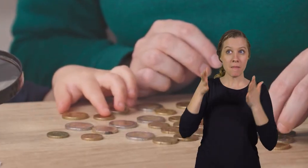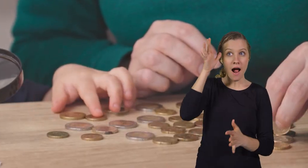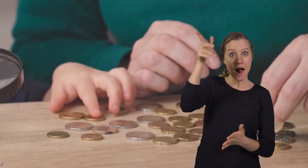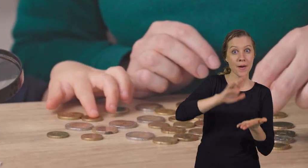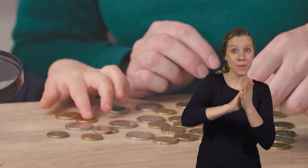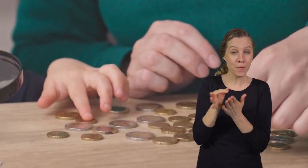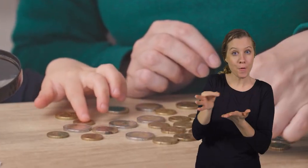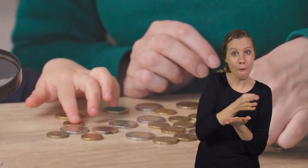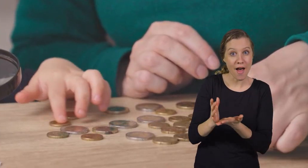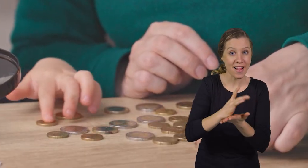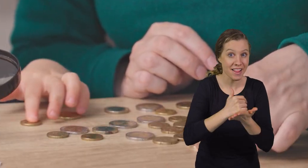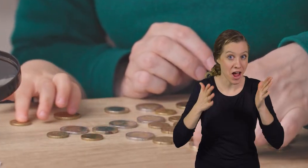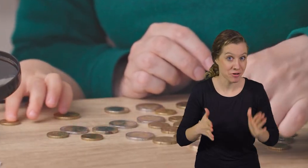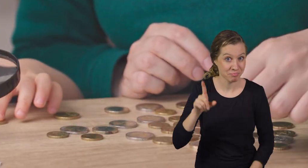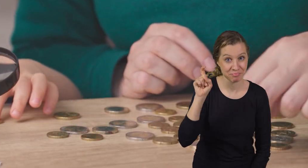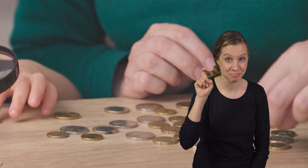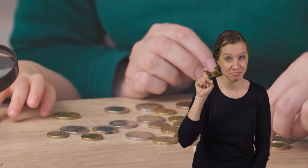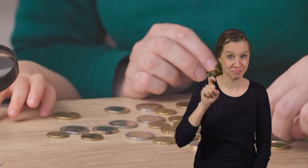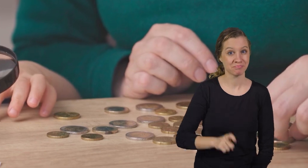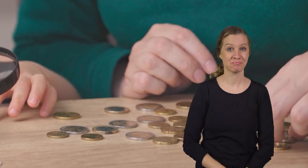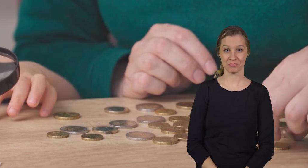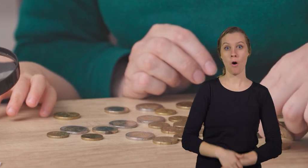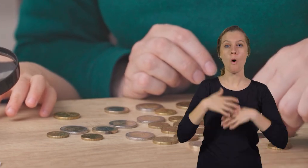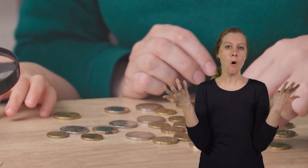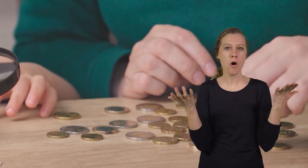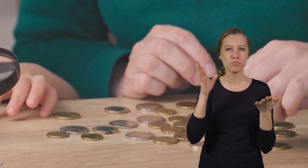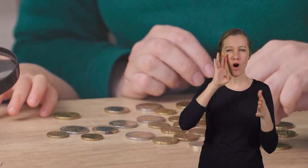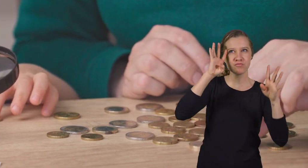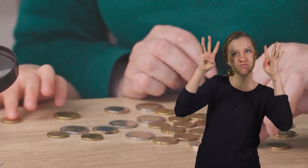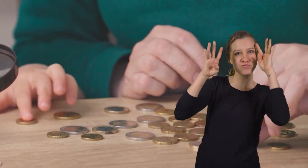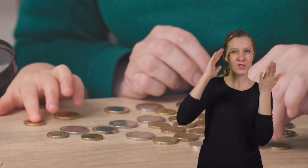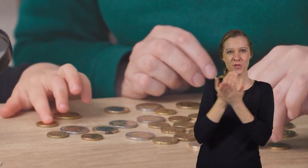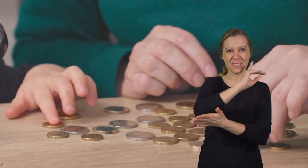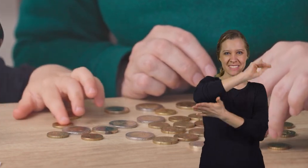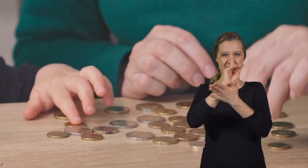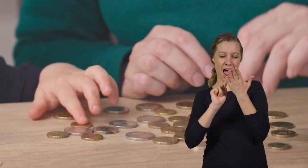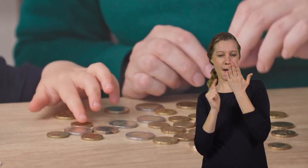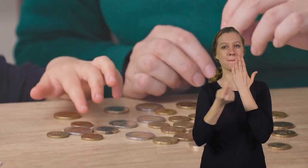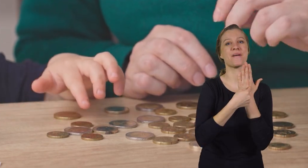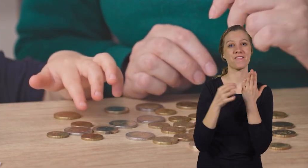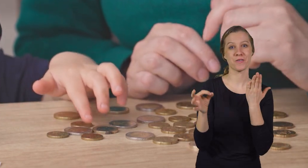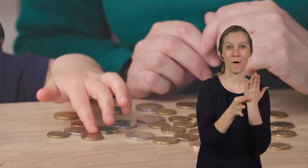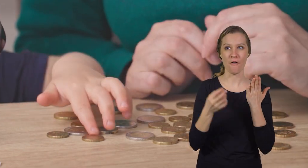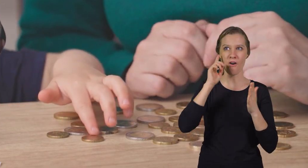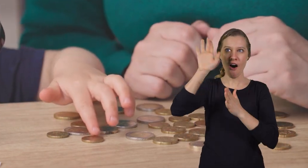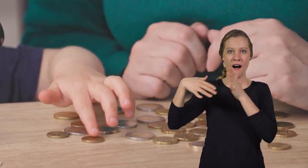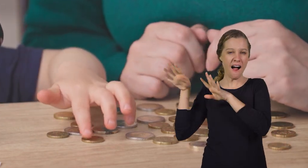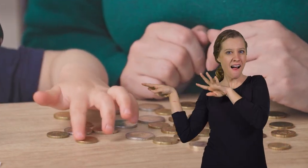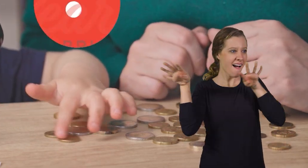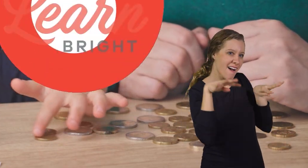you will become a coin collector or create a new design for the back of a coin for all to see.